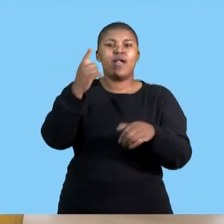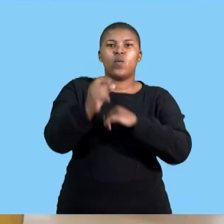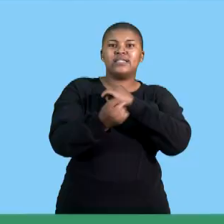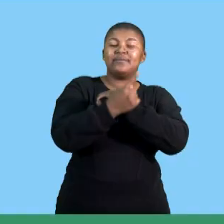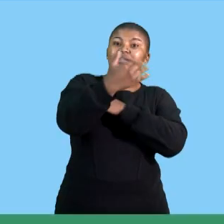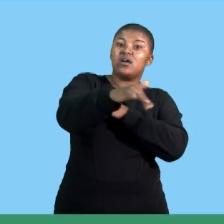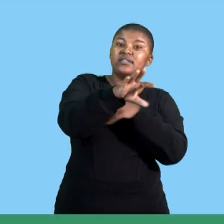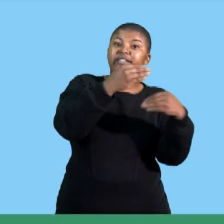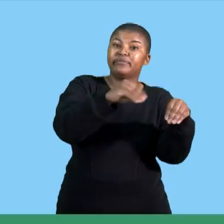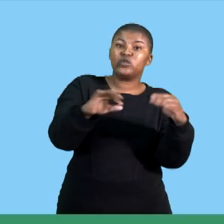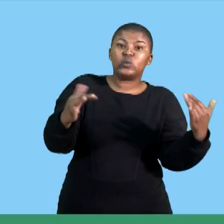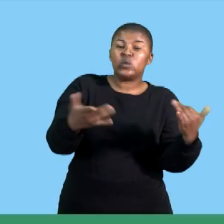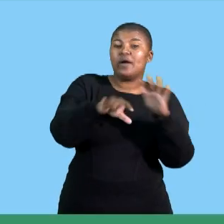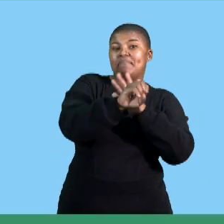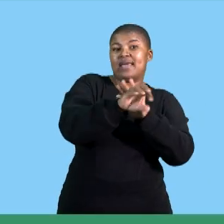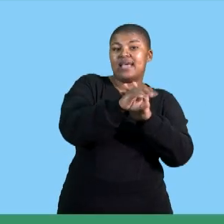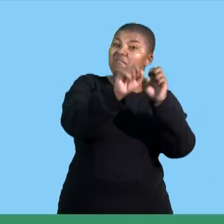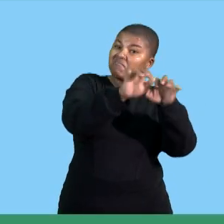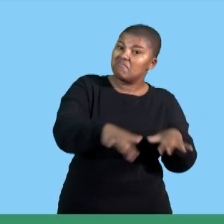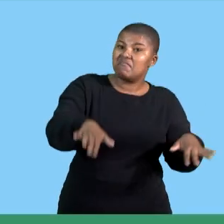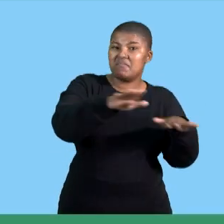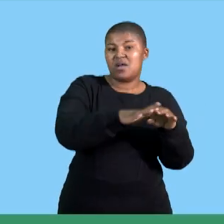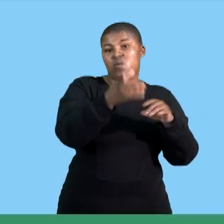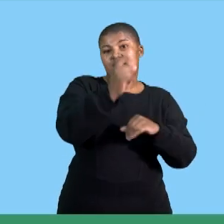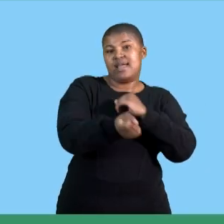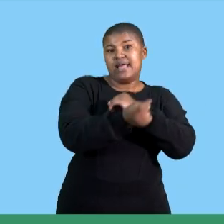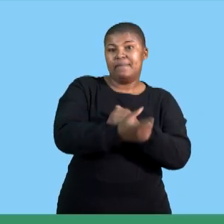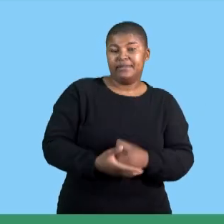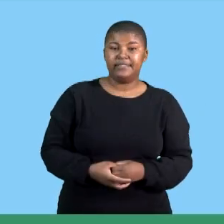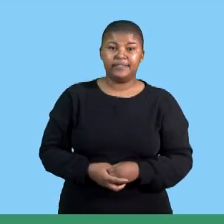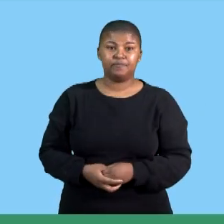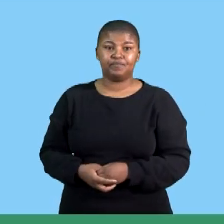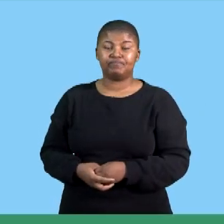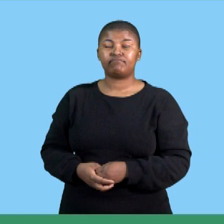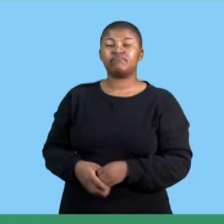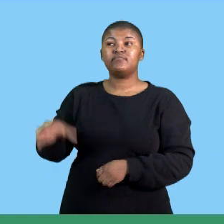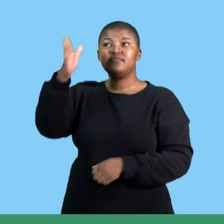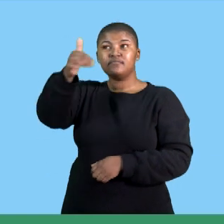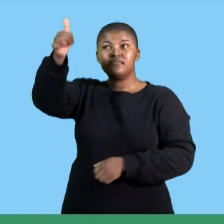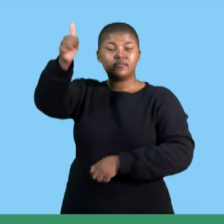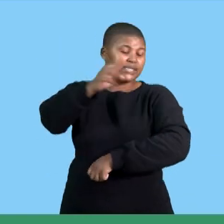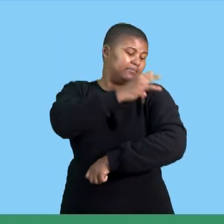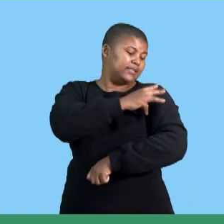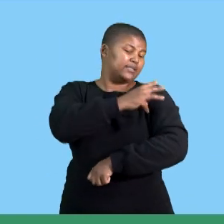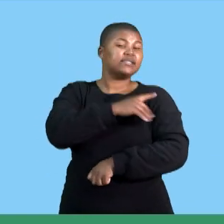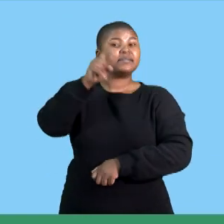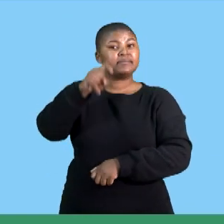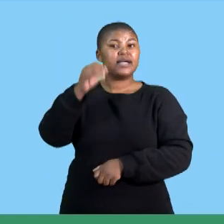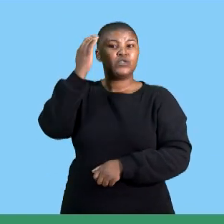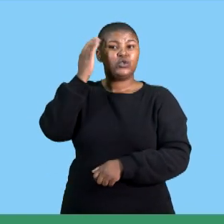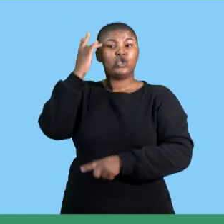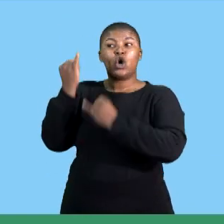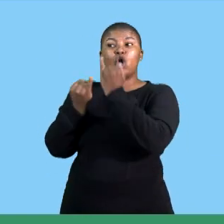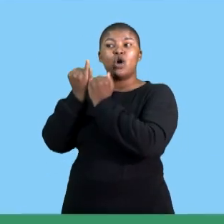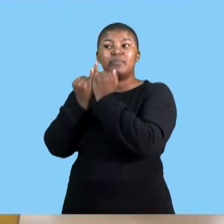in allow management to know more about competitive marketing strategies so through the presentation of